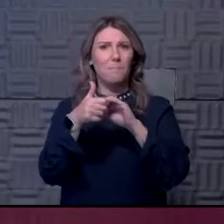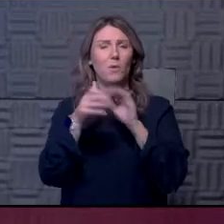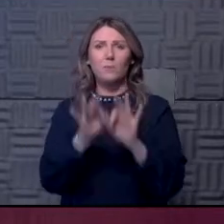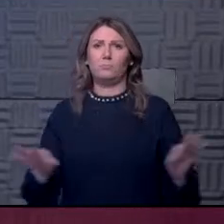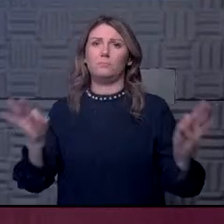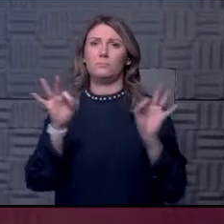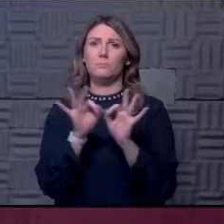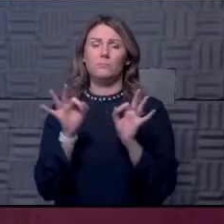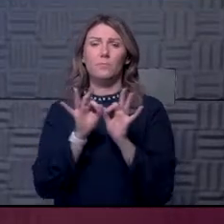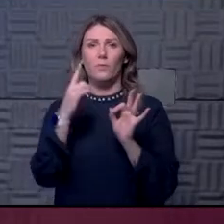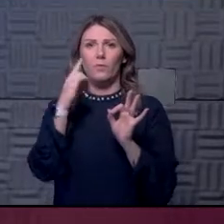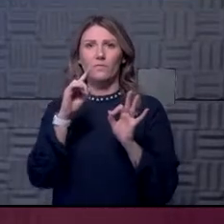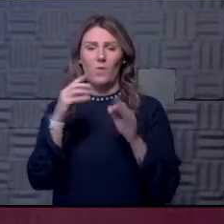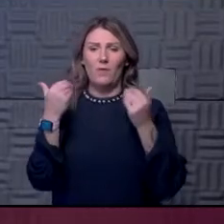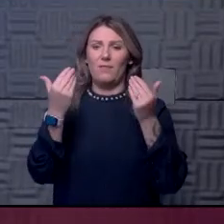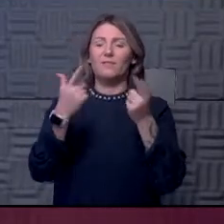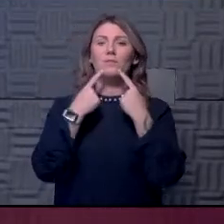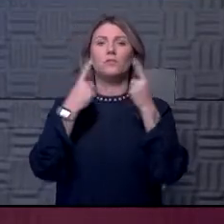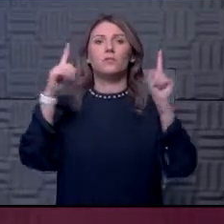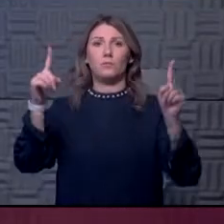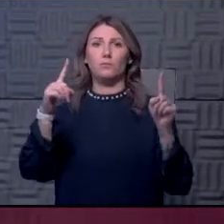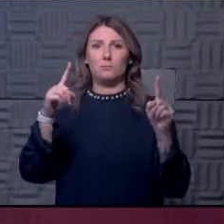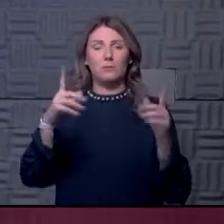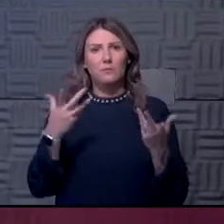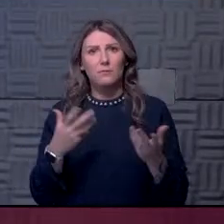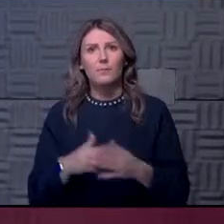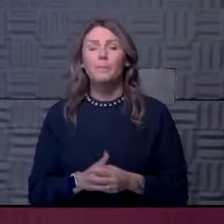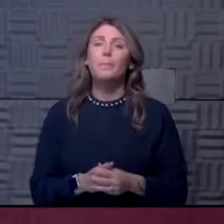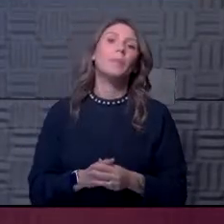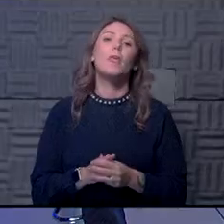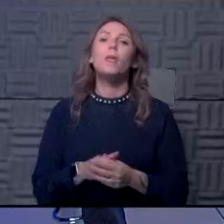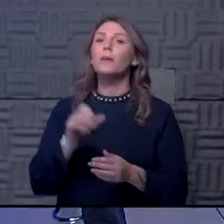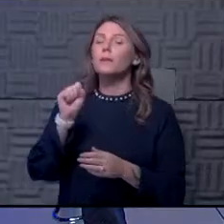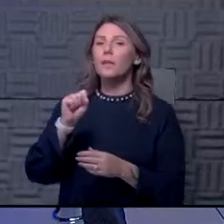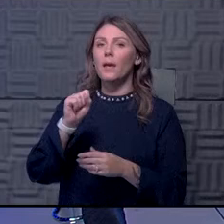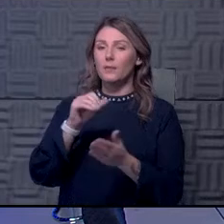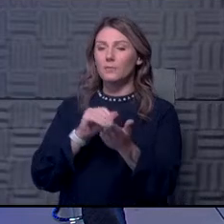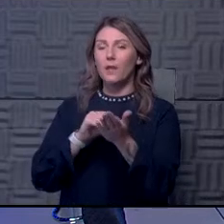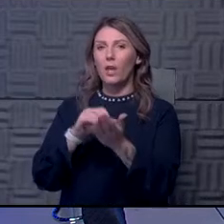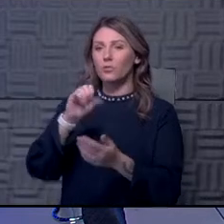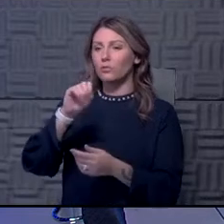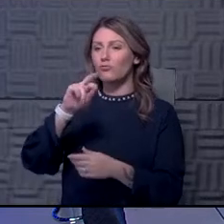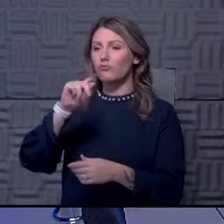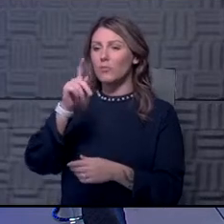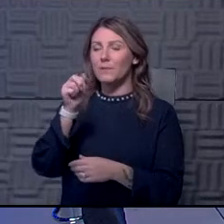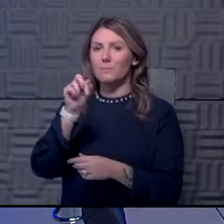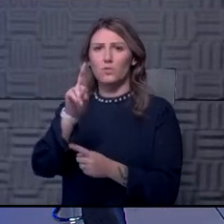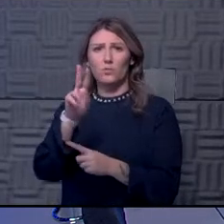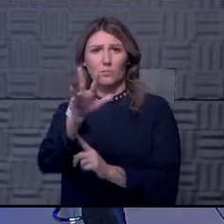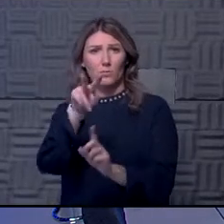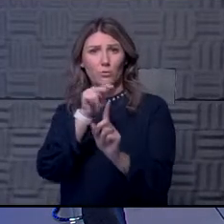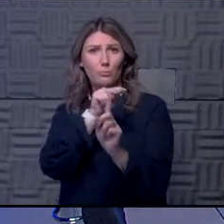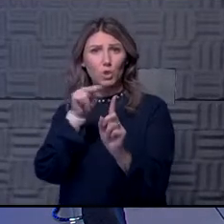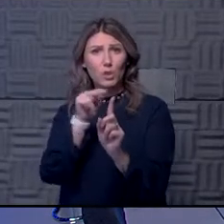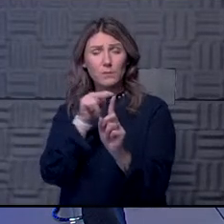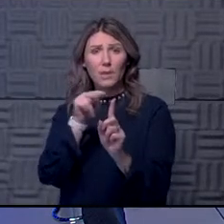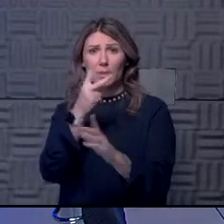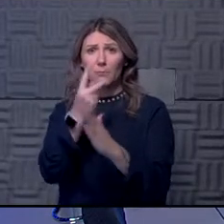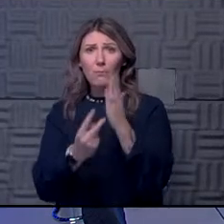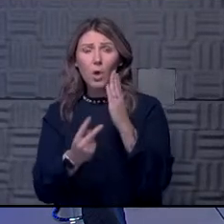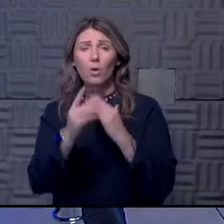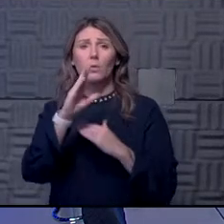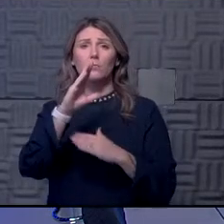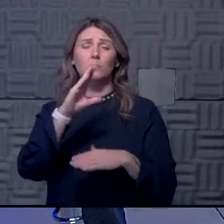critical to allow us to achieve what we have. Yeah, Dr. Scrimcher, from your perspective, both